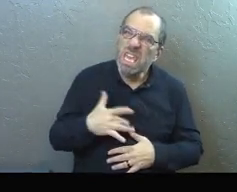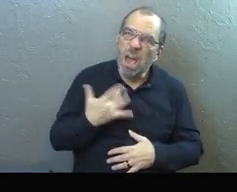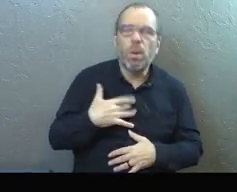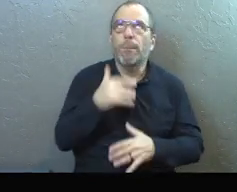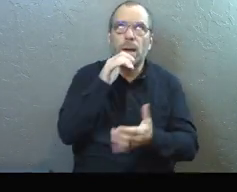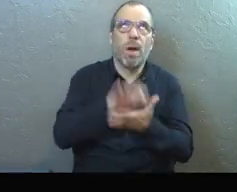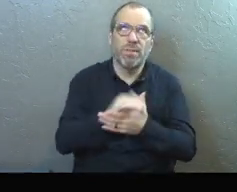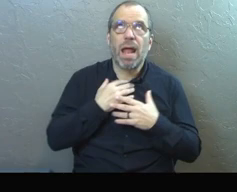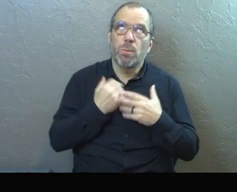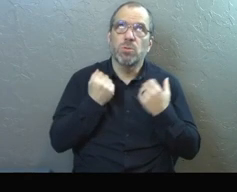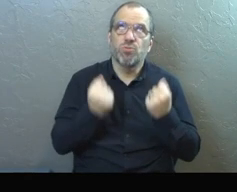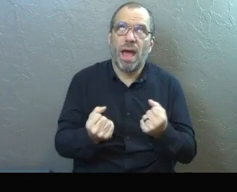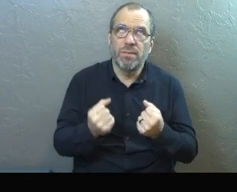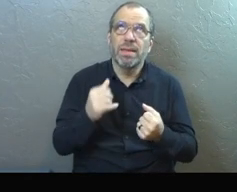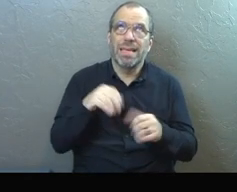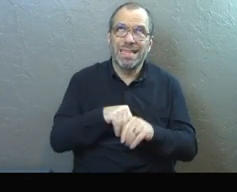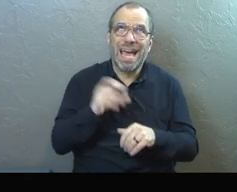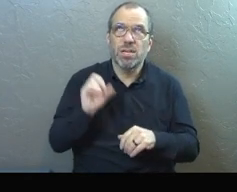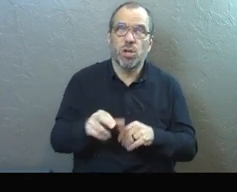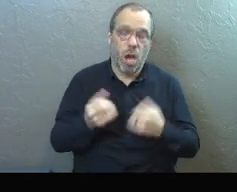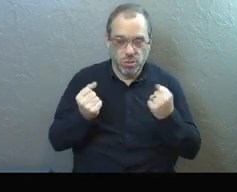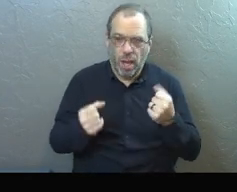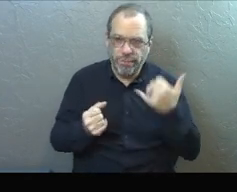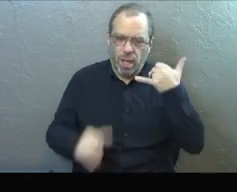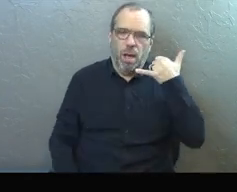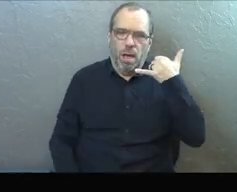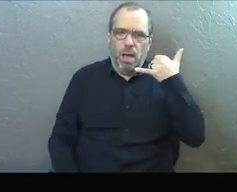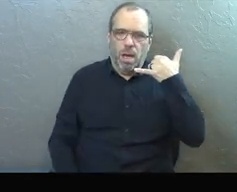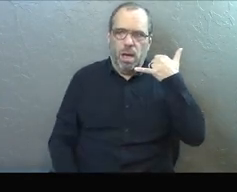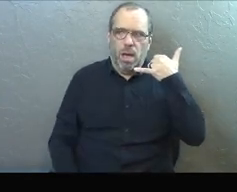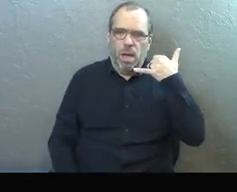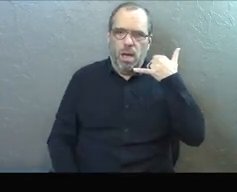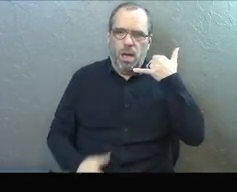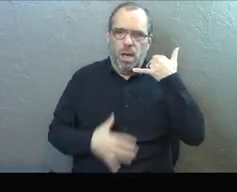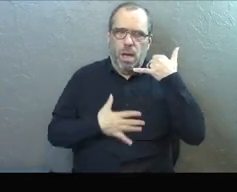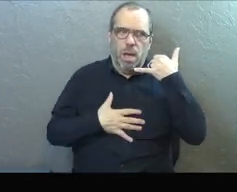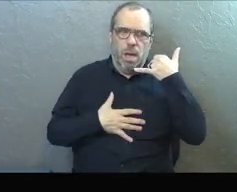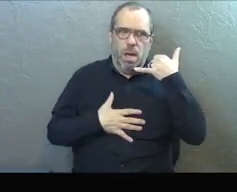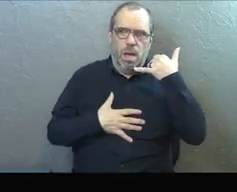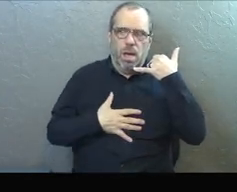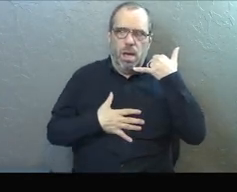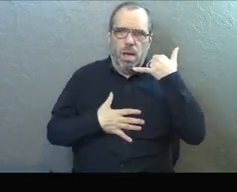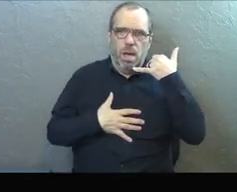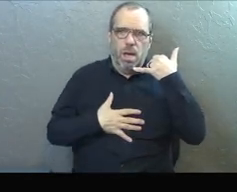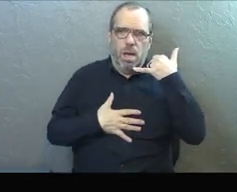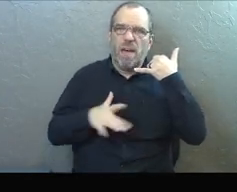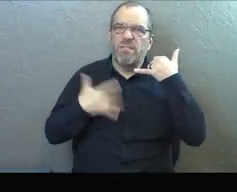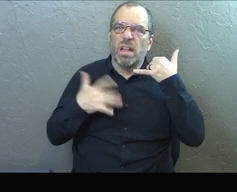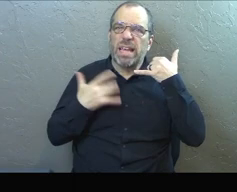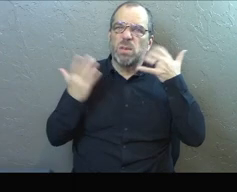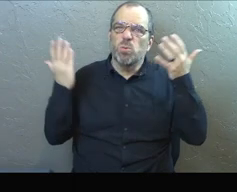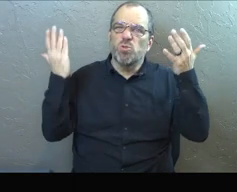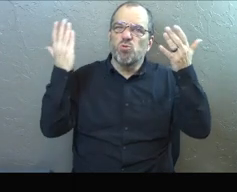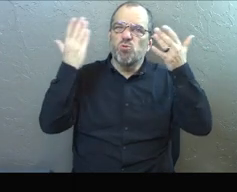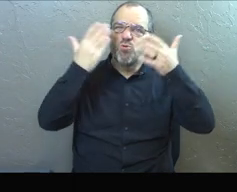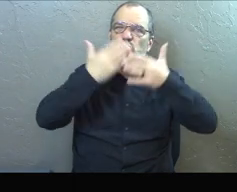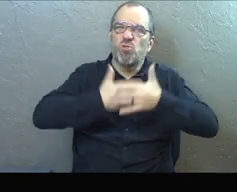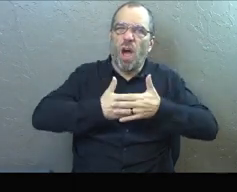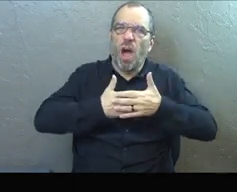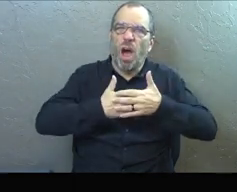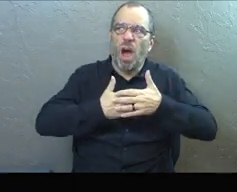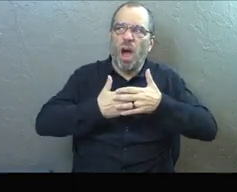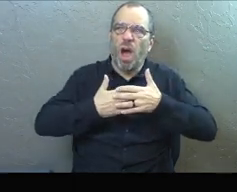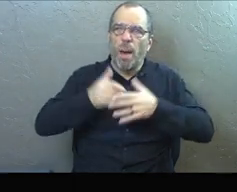were driving, my wife and I, the feeling we had in that car was unlike anything I'd felt up to that point. It so dark. Like we couldn't